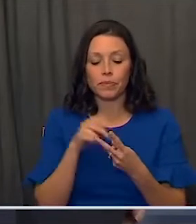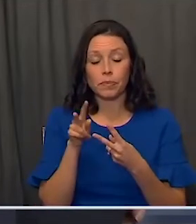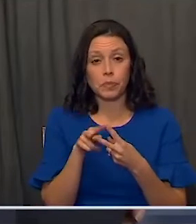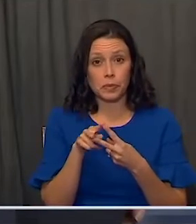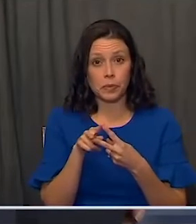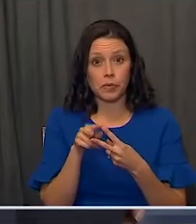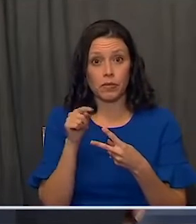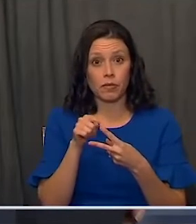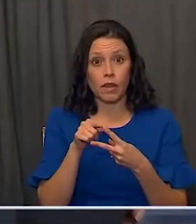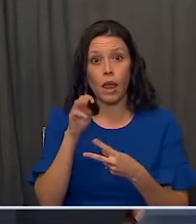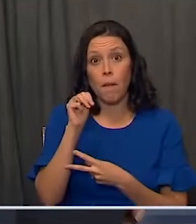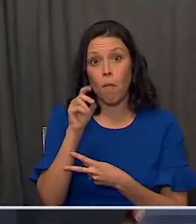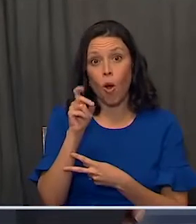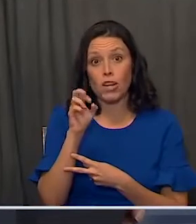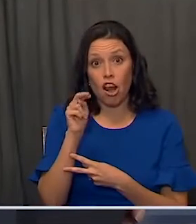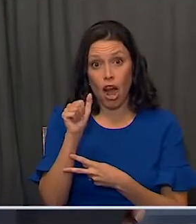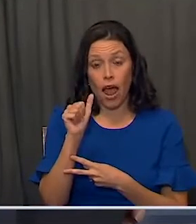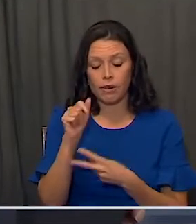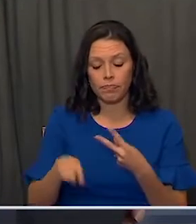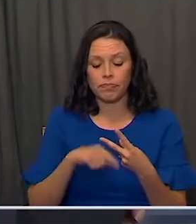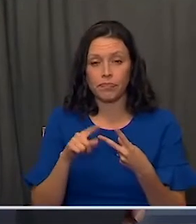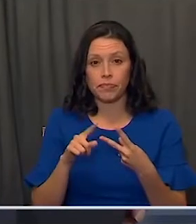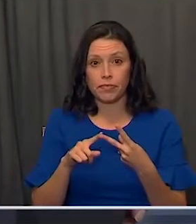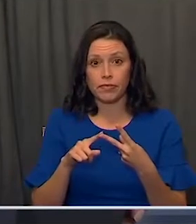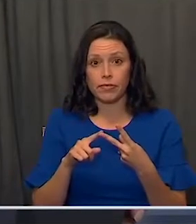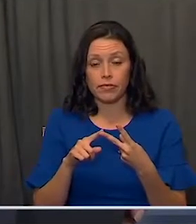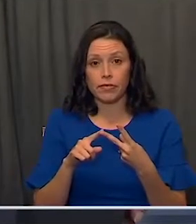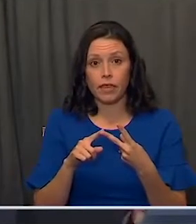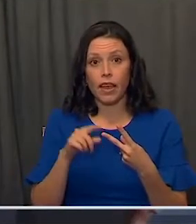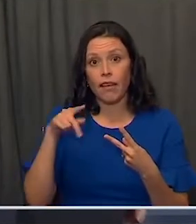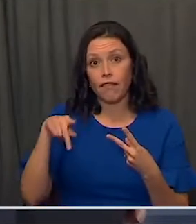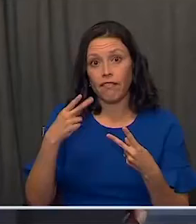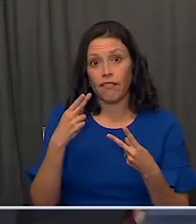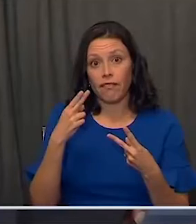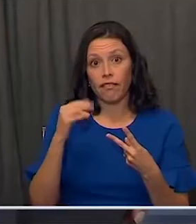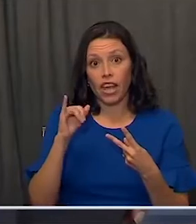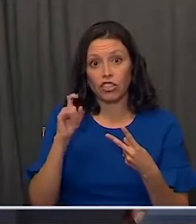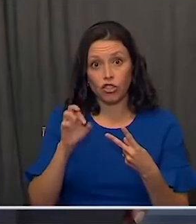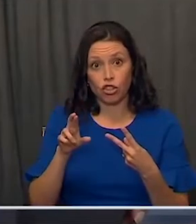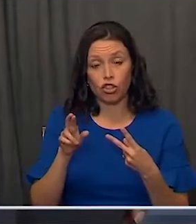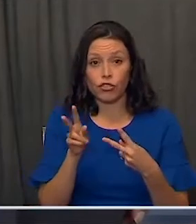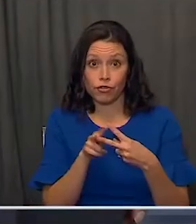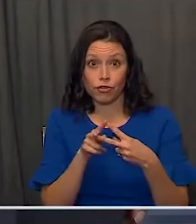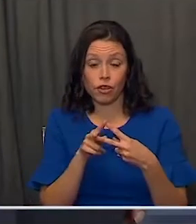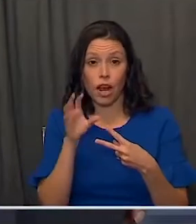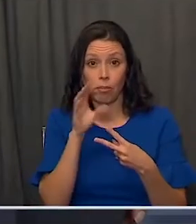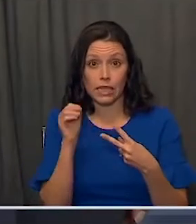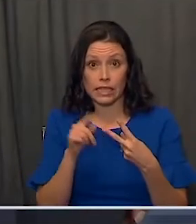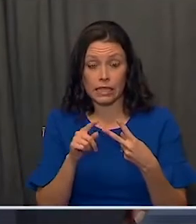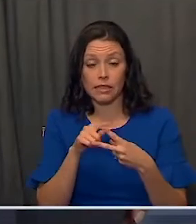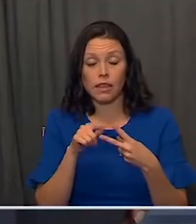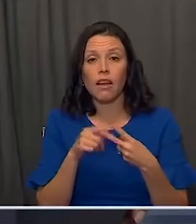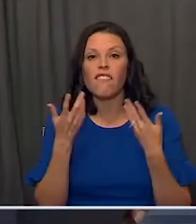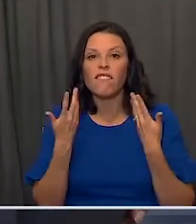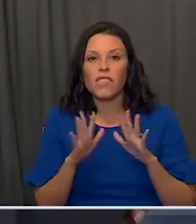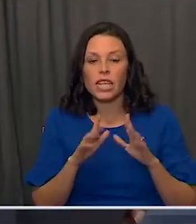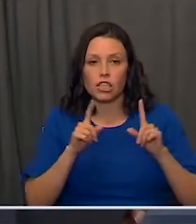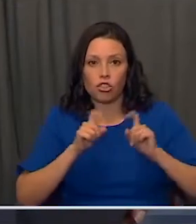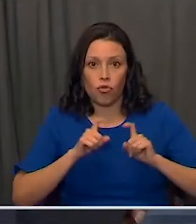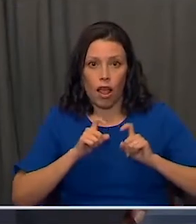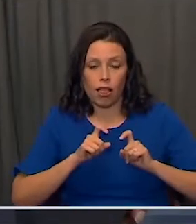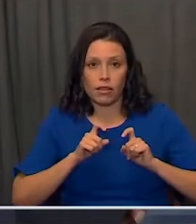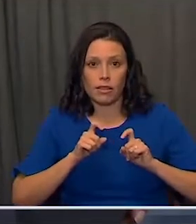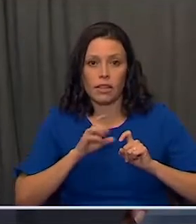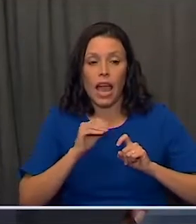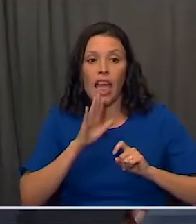vaccines, one by Moderna and one by the company Pfizer, have completed trials and the efficacy and